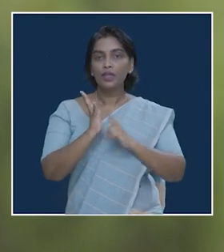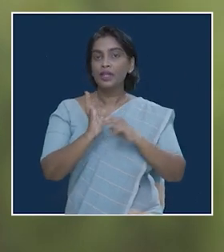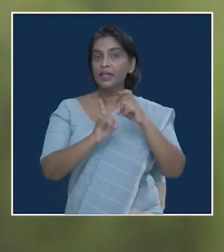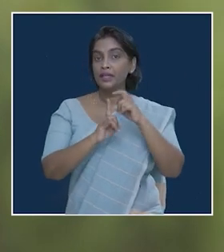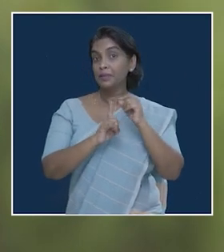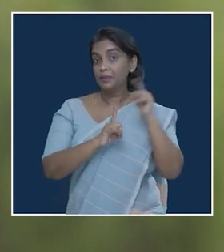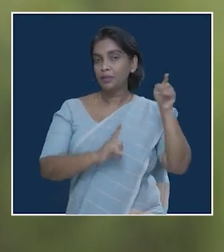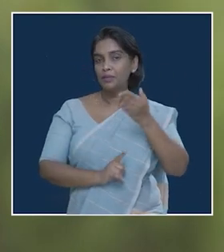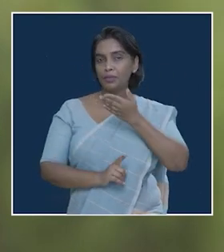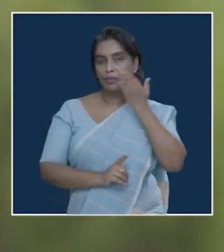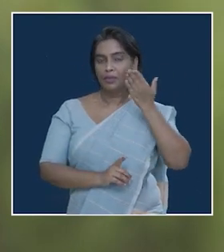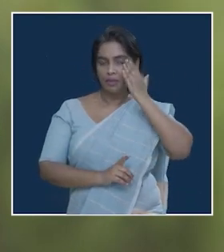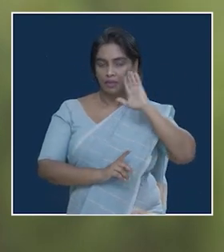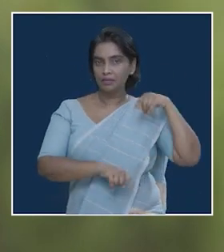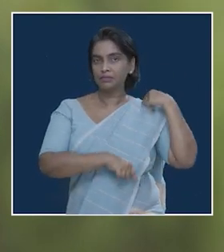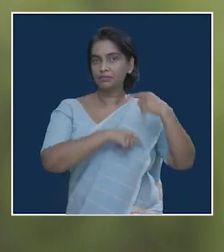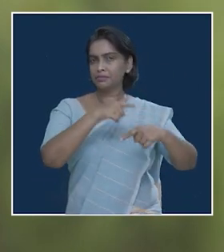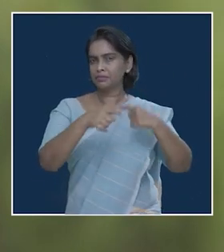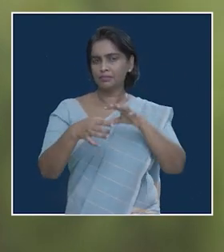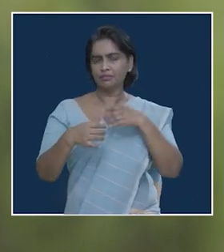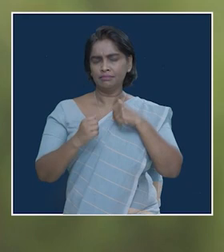UNDP has been a few years